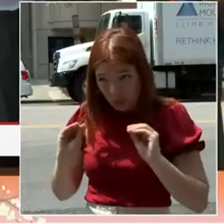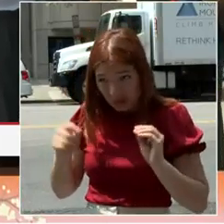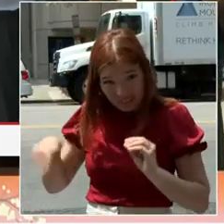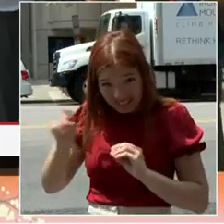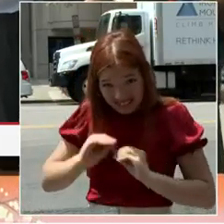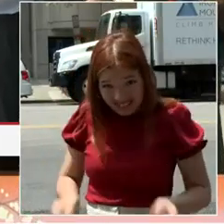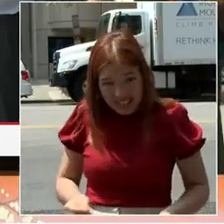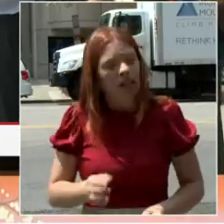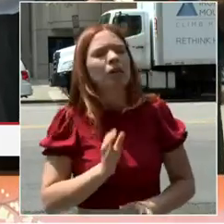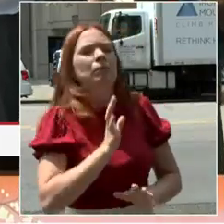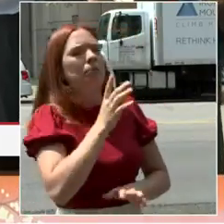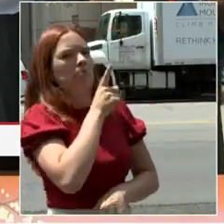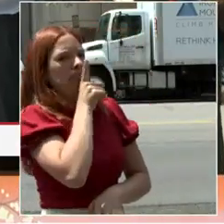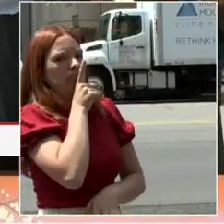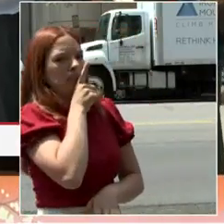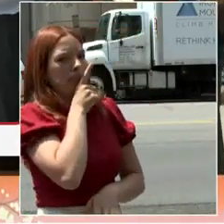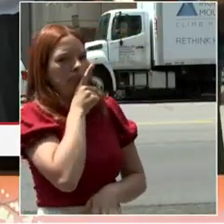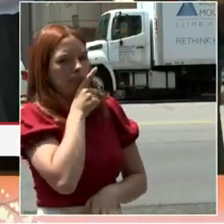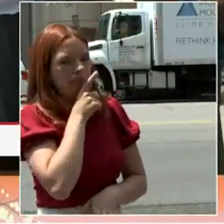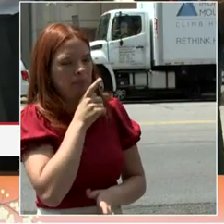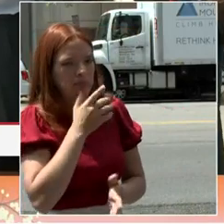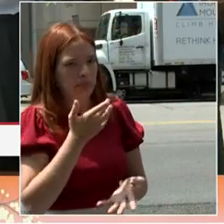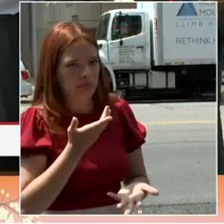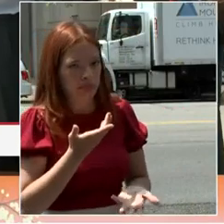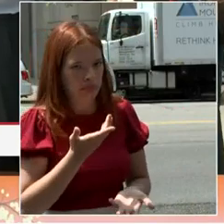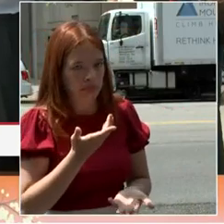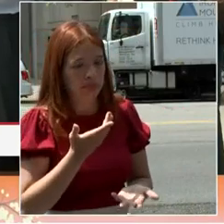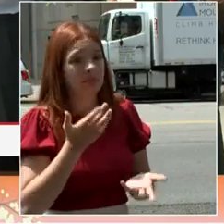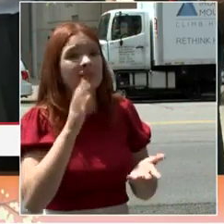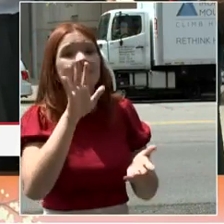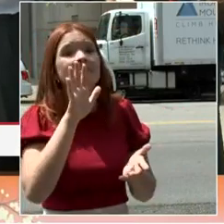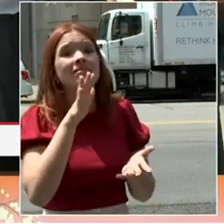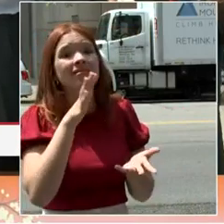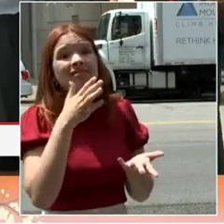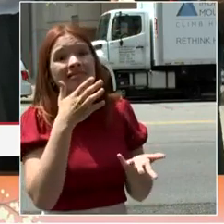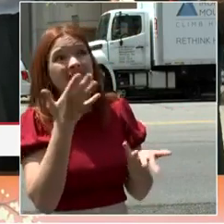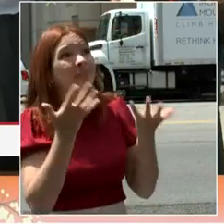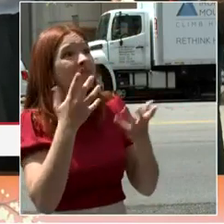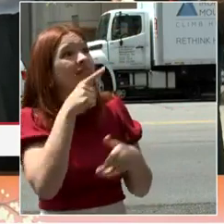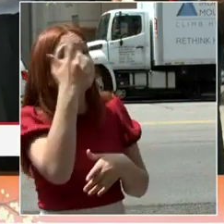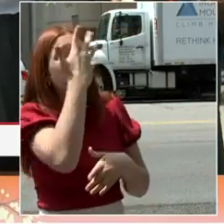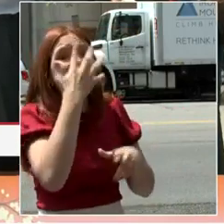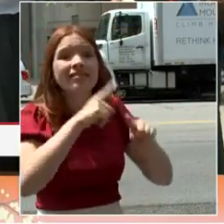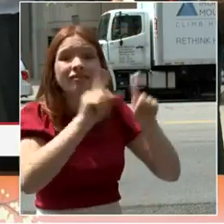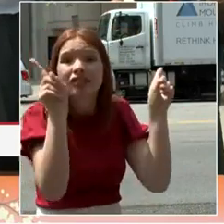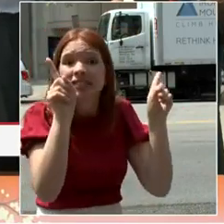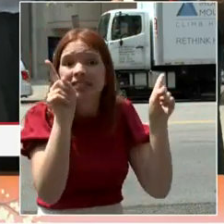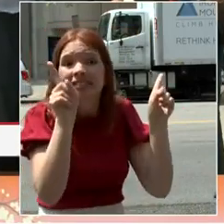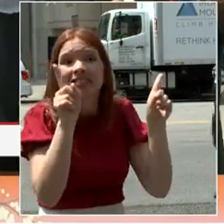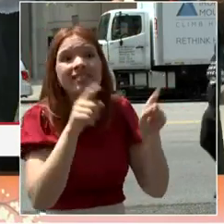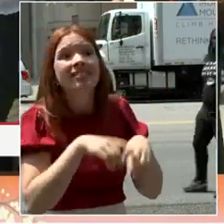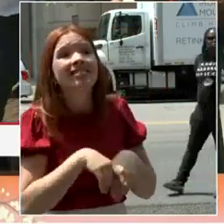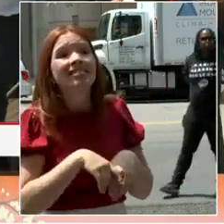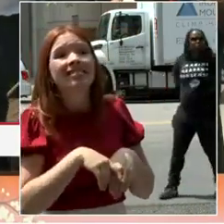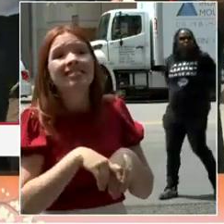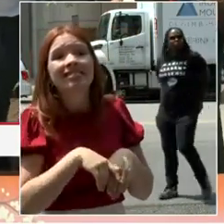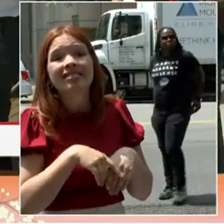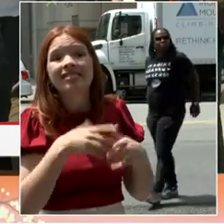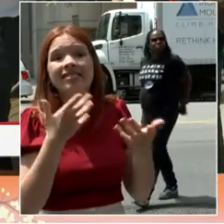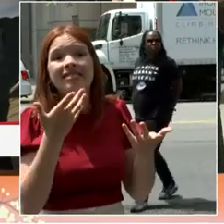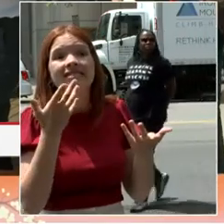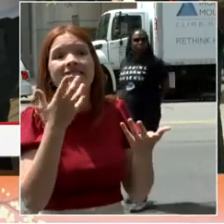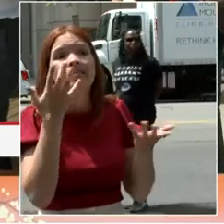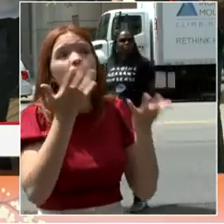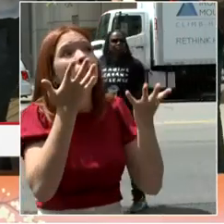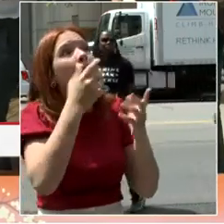some of these buildings look different. Maybe they're not here at all. Maybe they become something else. Or maybe they have a